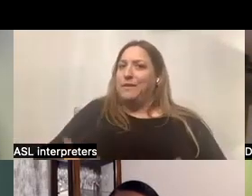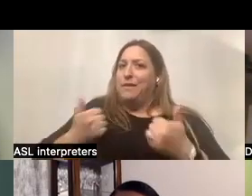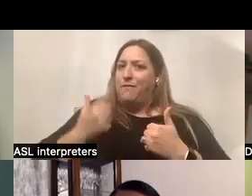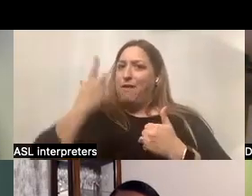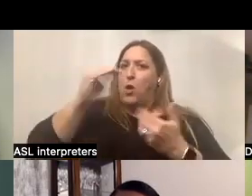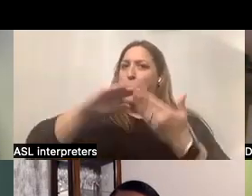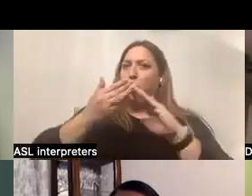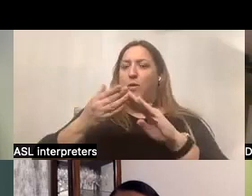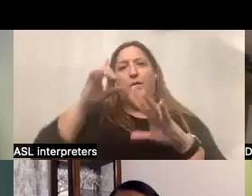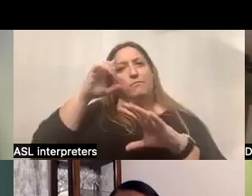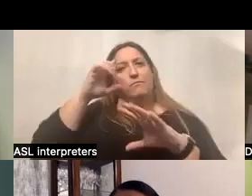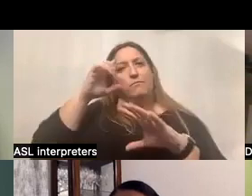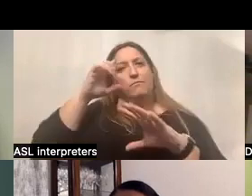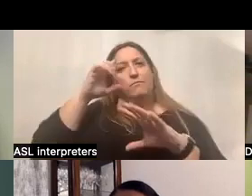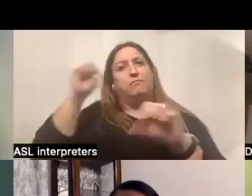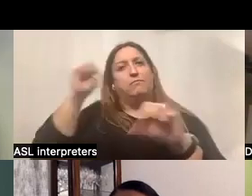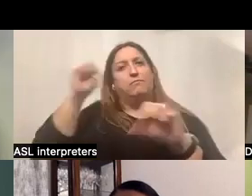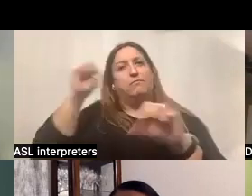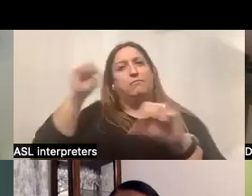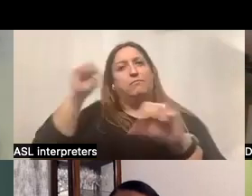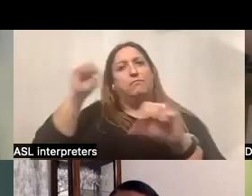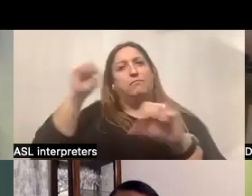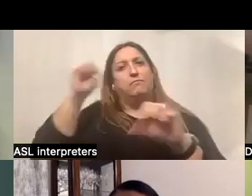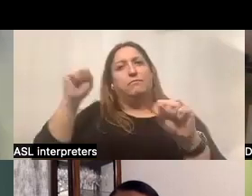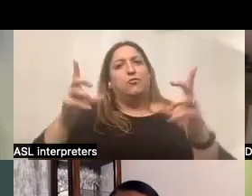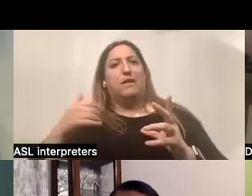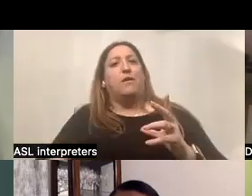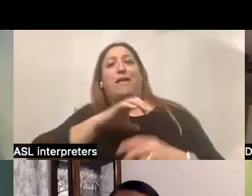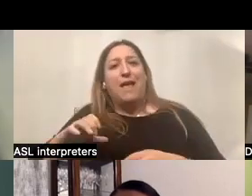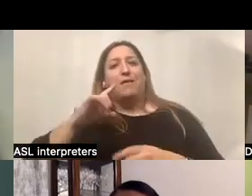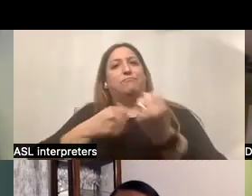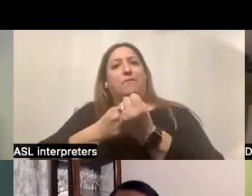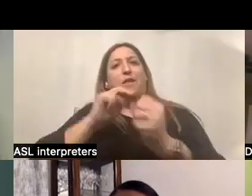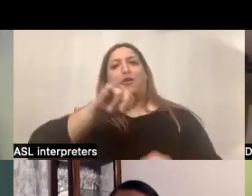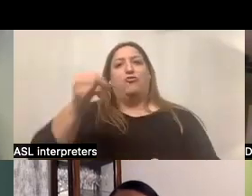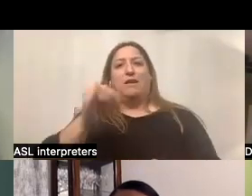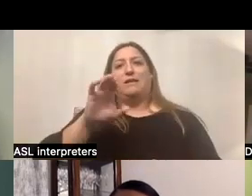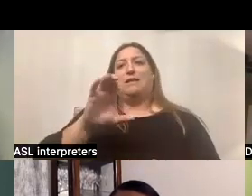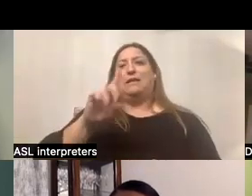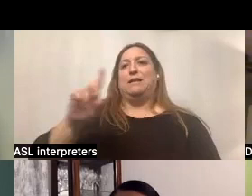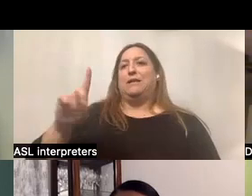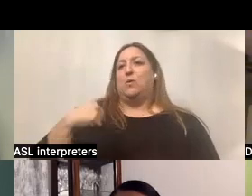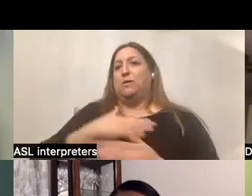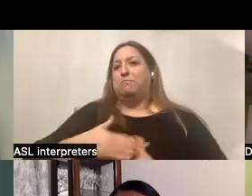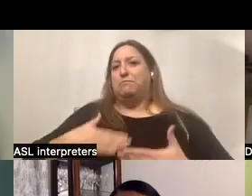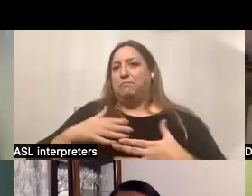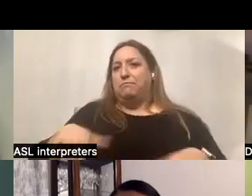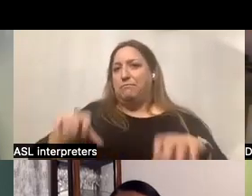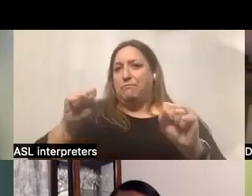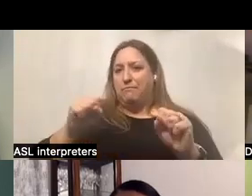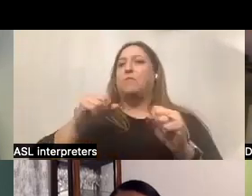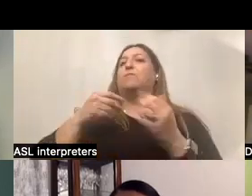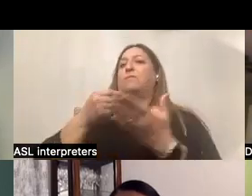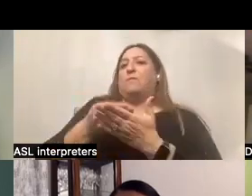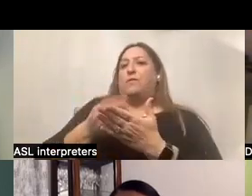Executive Director of the council and on behalf of the NJCDD, we are pleased to provide a level of funding for this conference